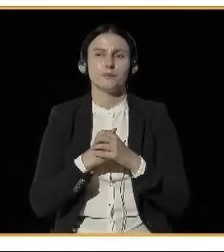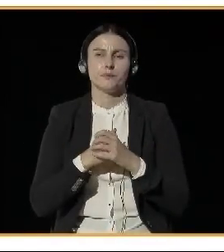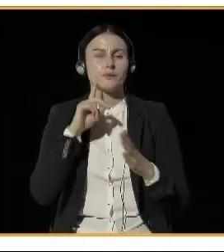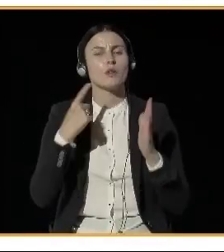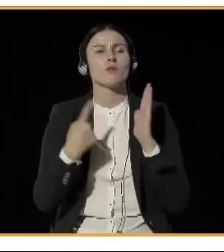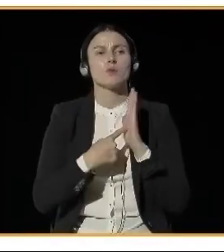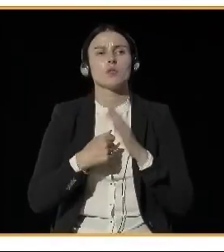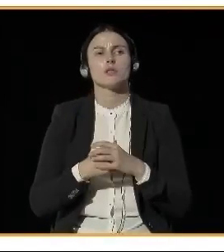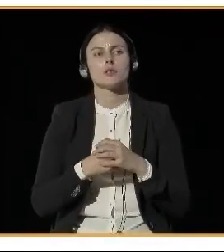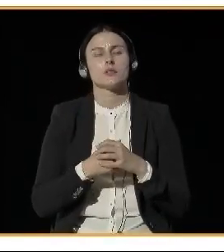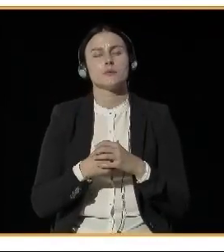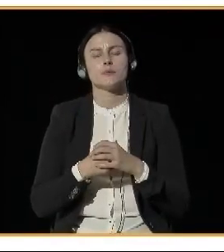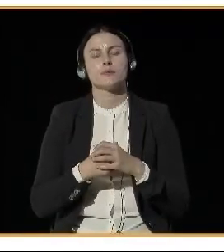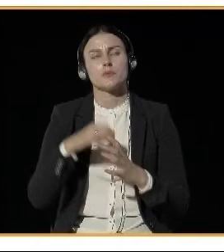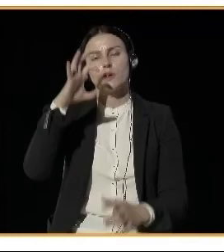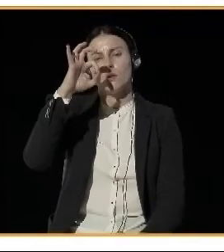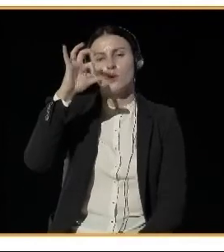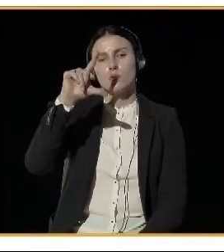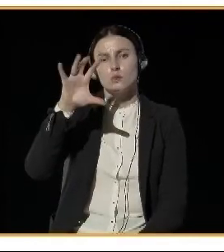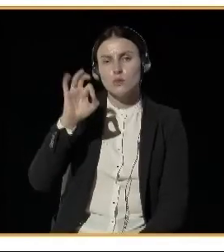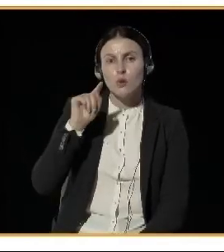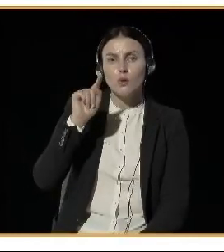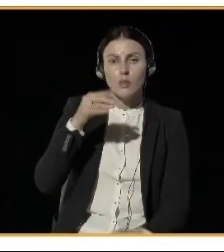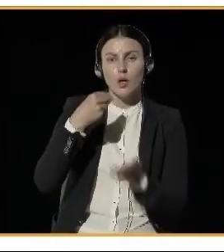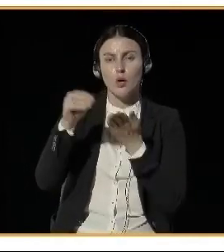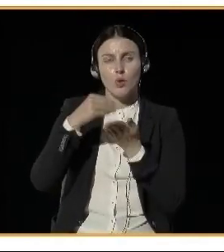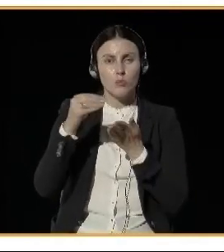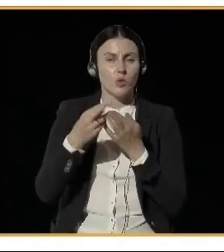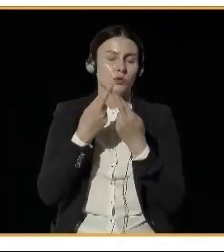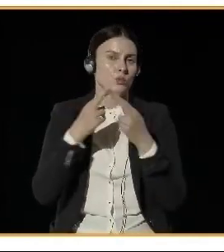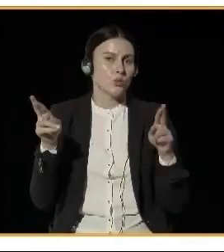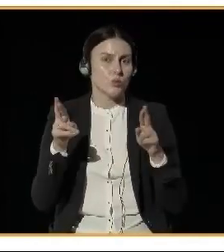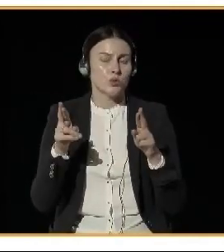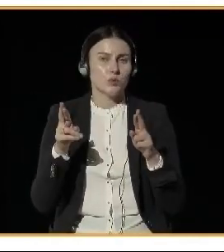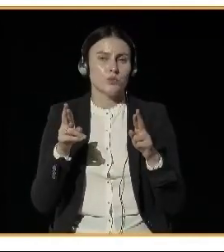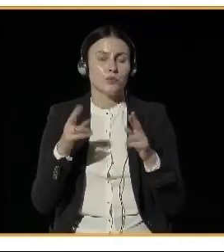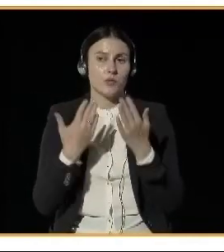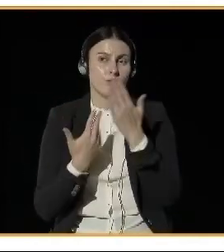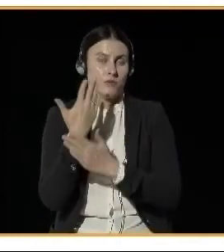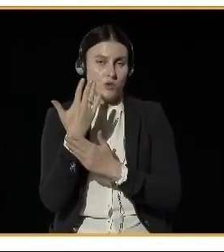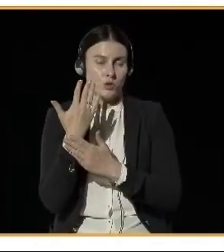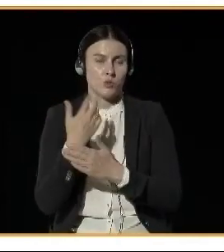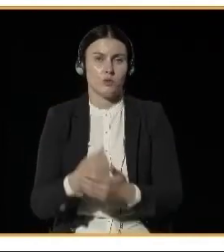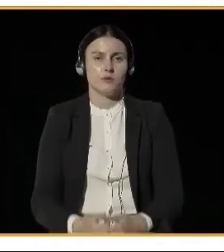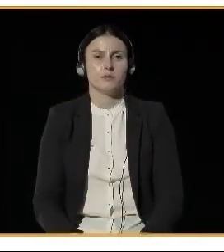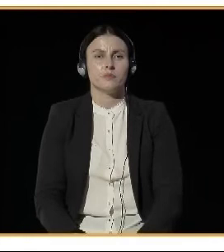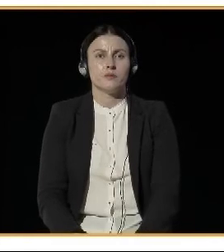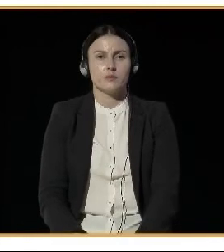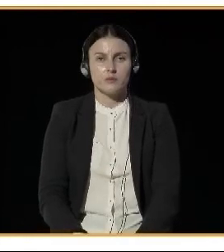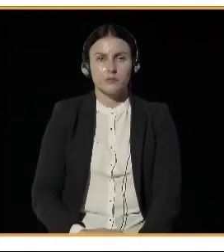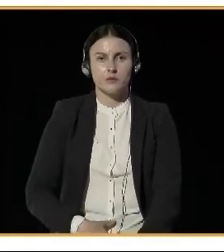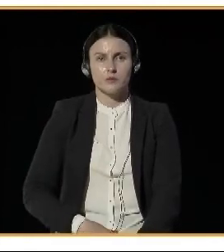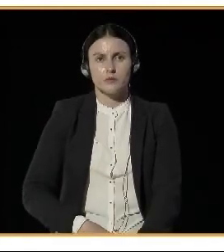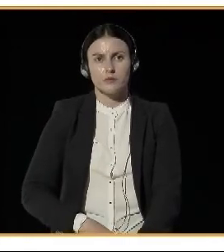there were huge protests. But it was not the citizens. It was not the people living in the city who protested. It was the people outside,